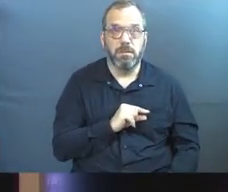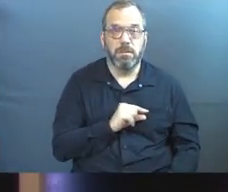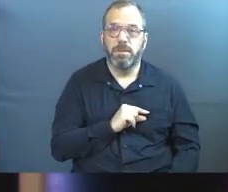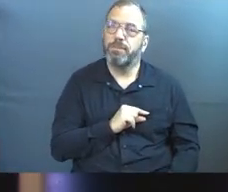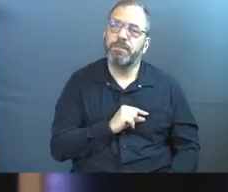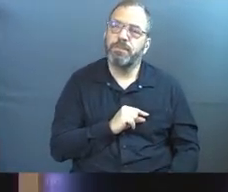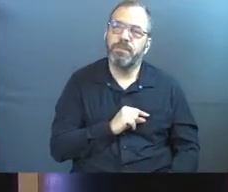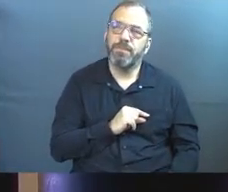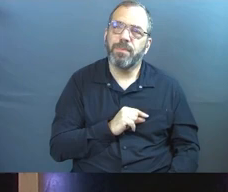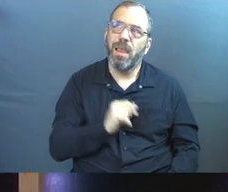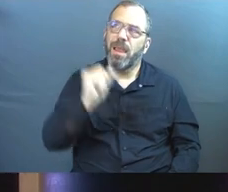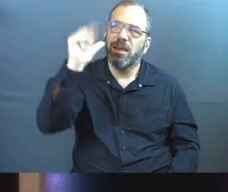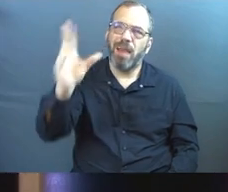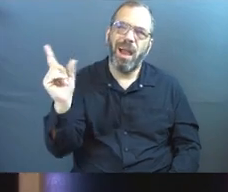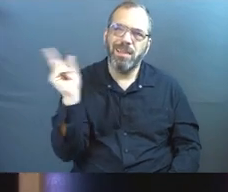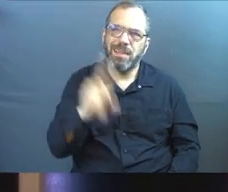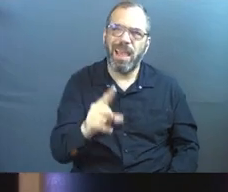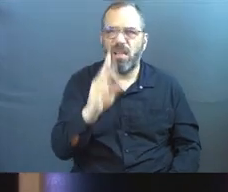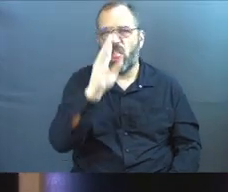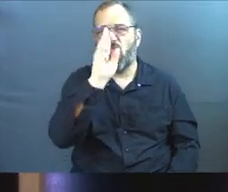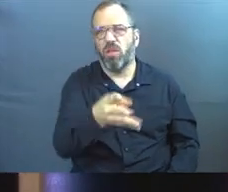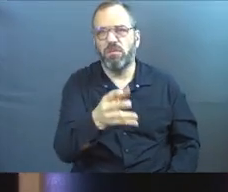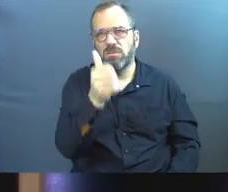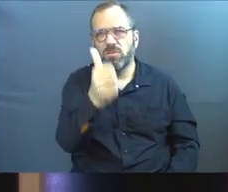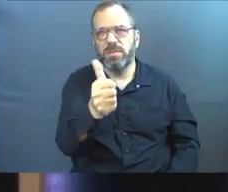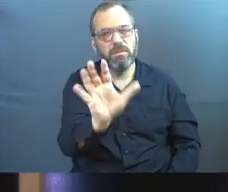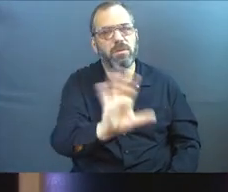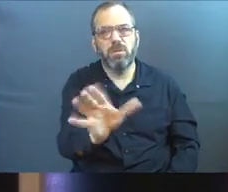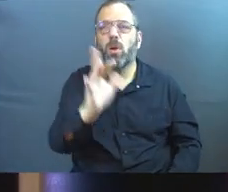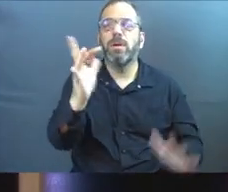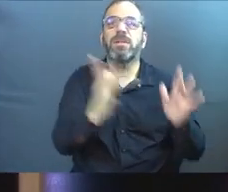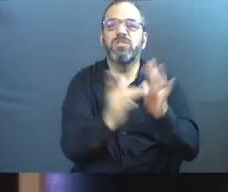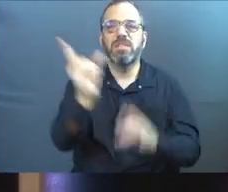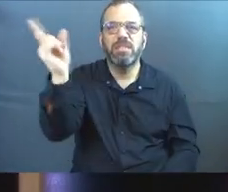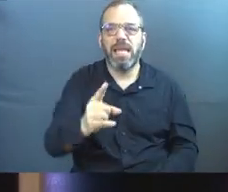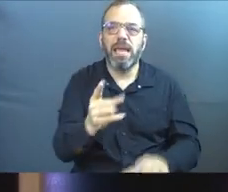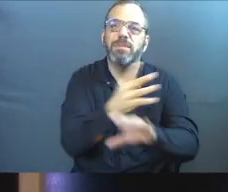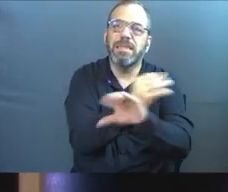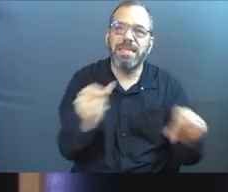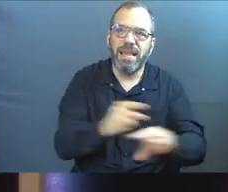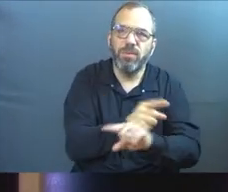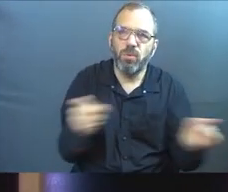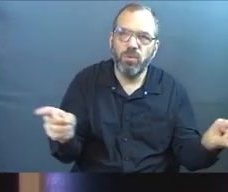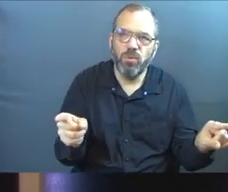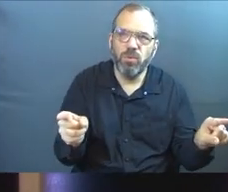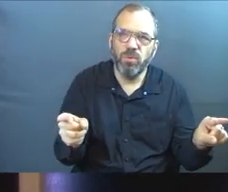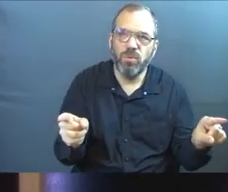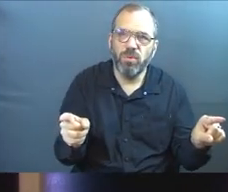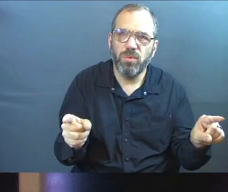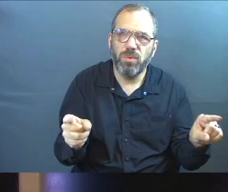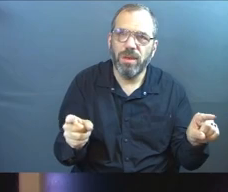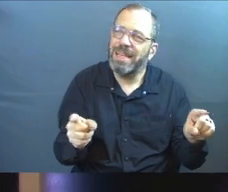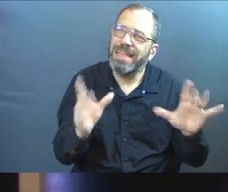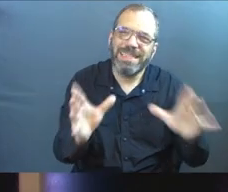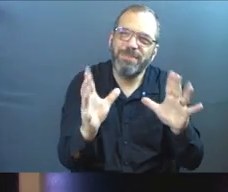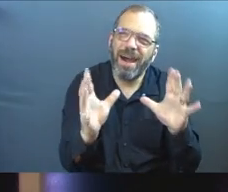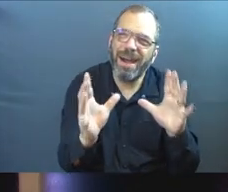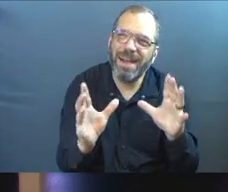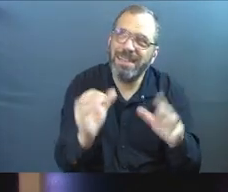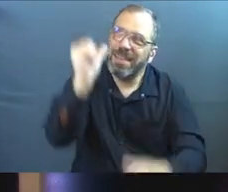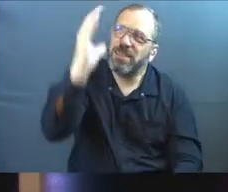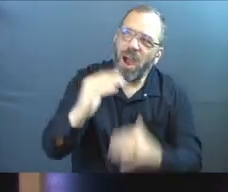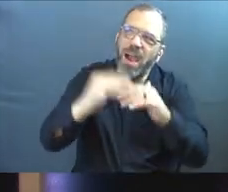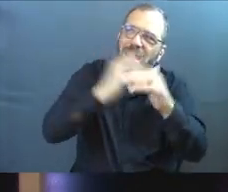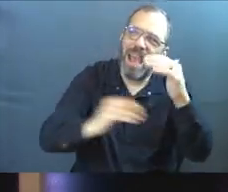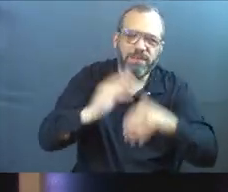God did not come to abandon you to yourself. Jesus came to save you. You got to see a God in